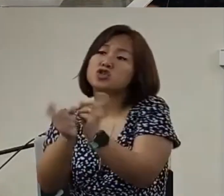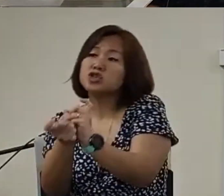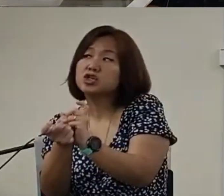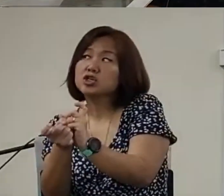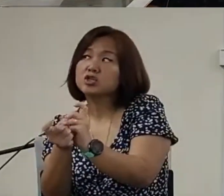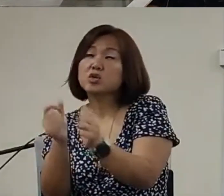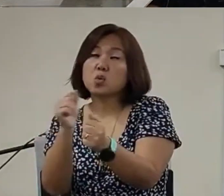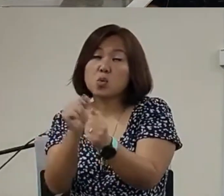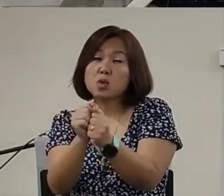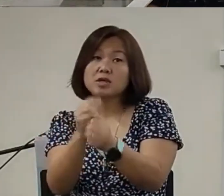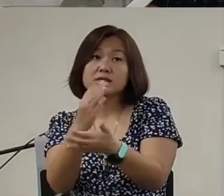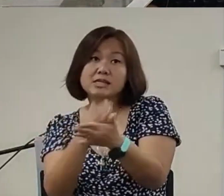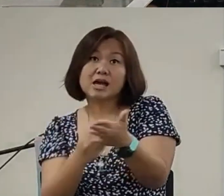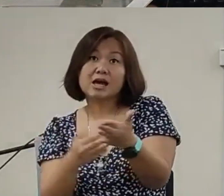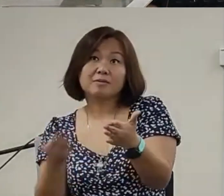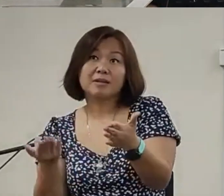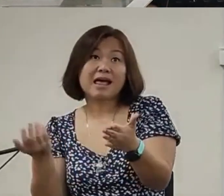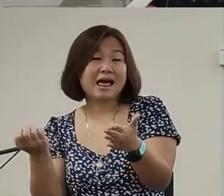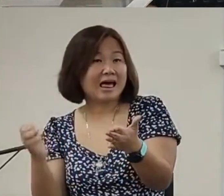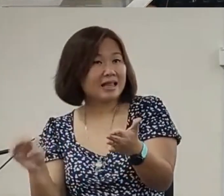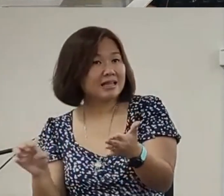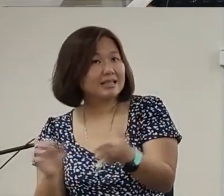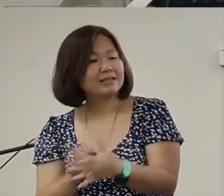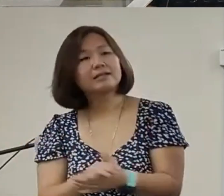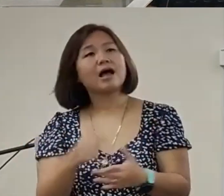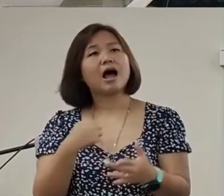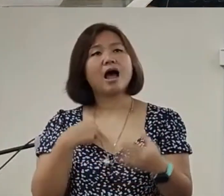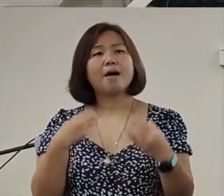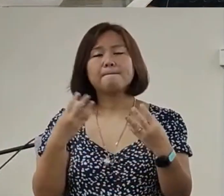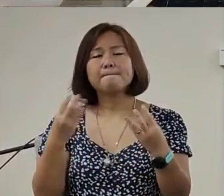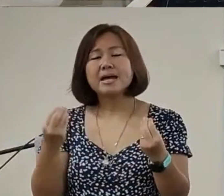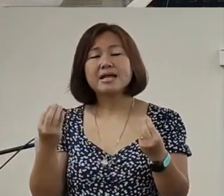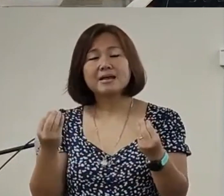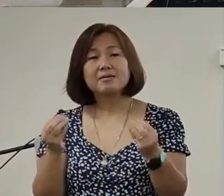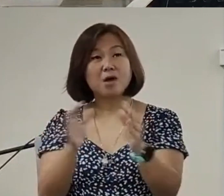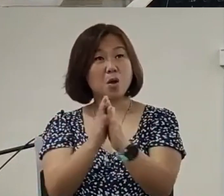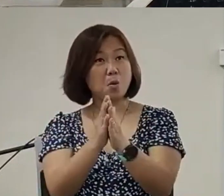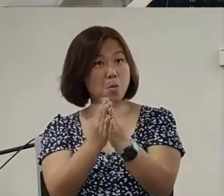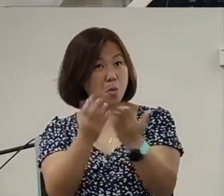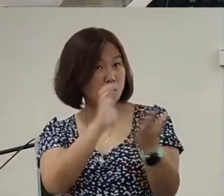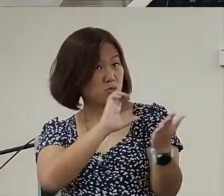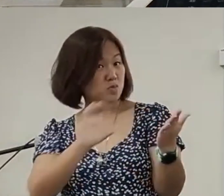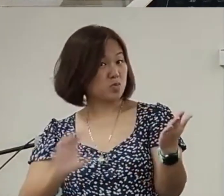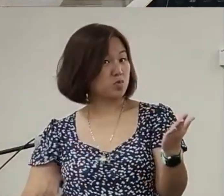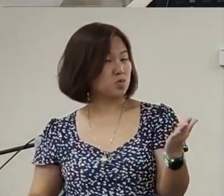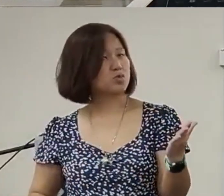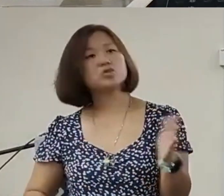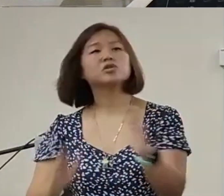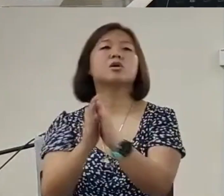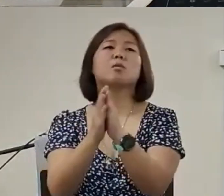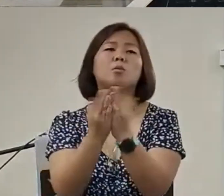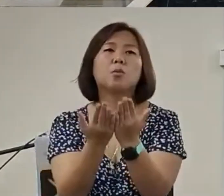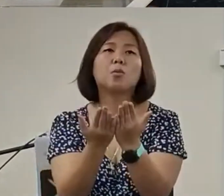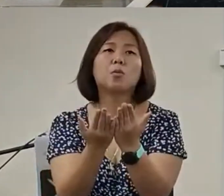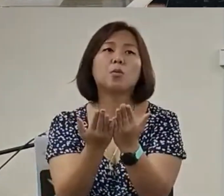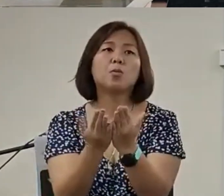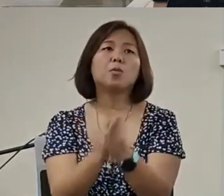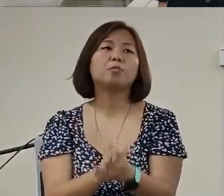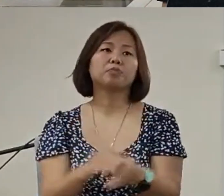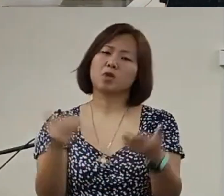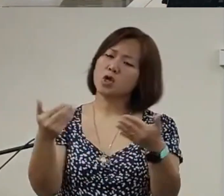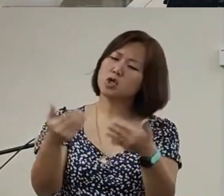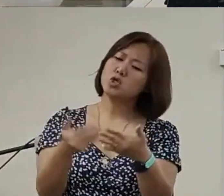else and I did so I started building up a library I have a library of fantastic Christian books I replaced my life with